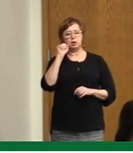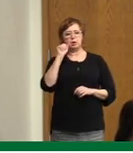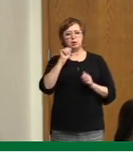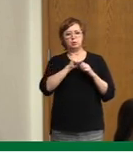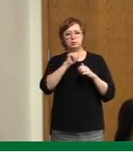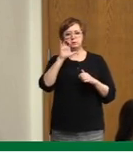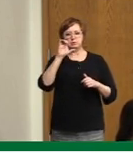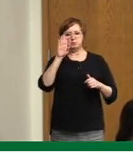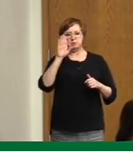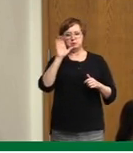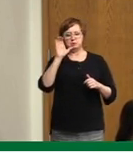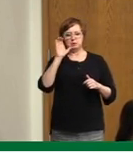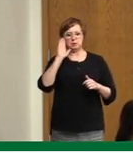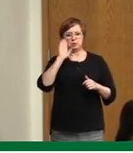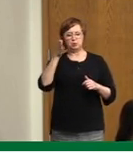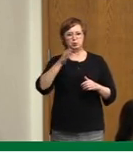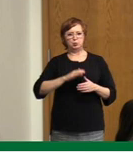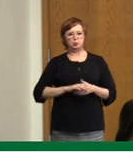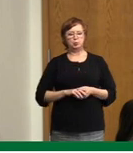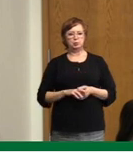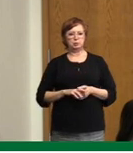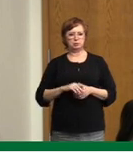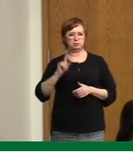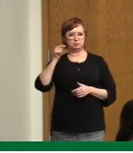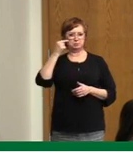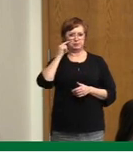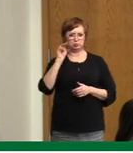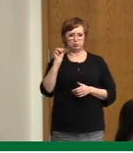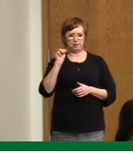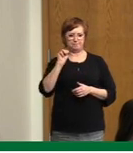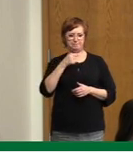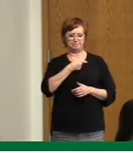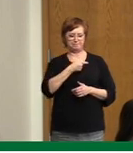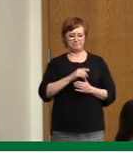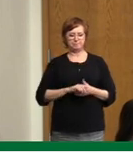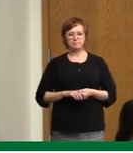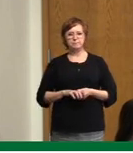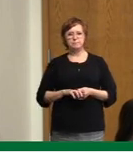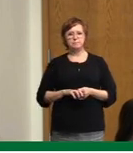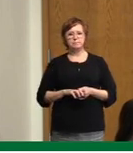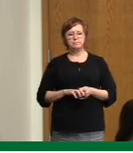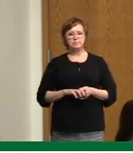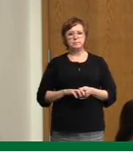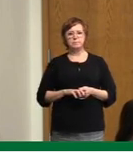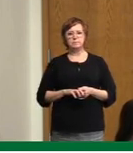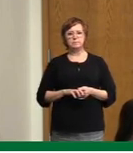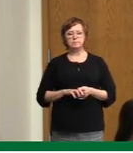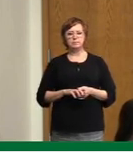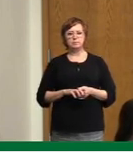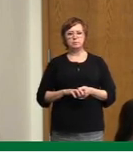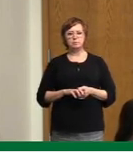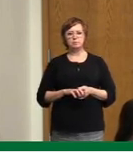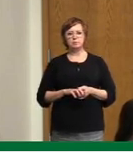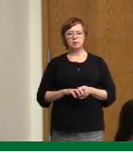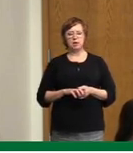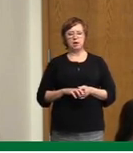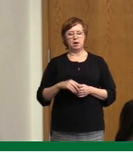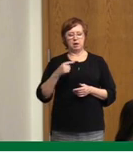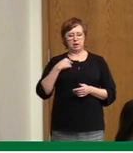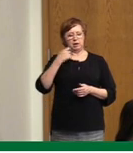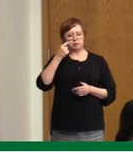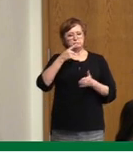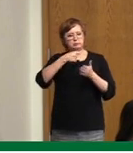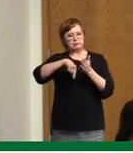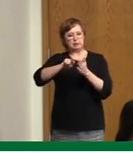Hi there. Thanks so much for your time. This is for Minister Merriman. I'm just wondering, I know that there's going to be an update next week on the